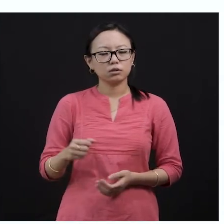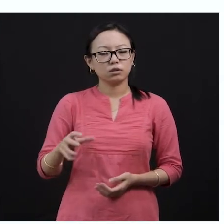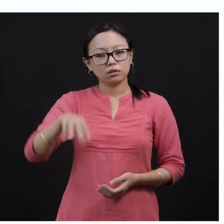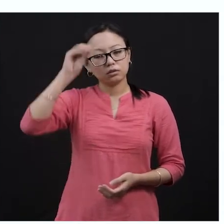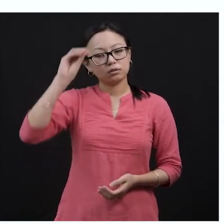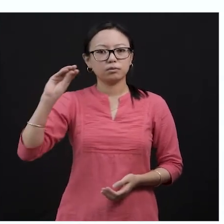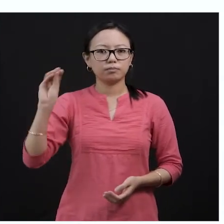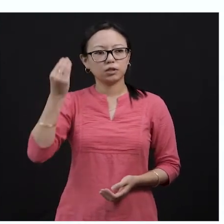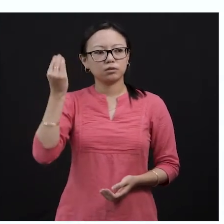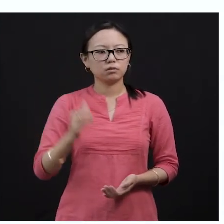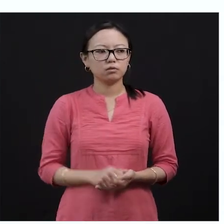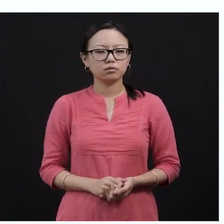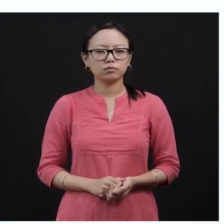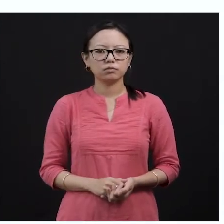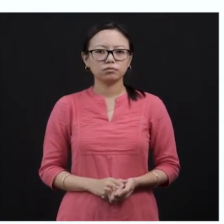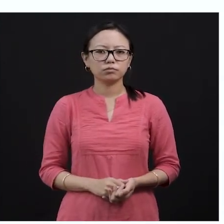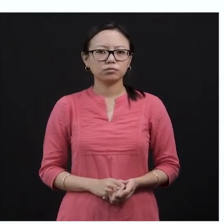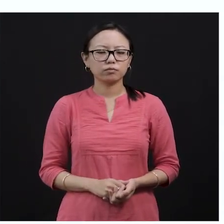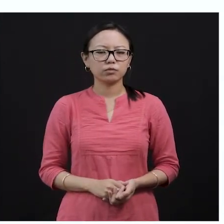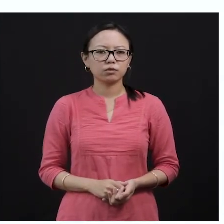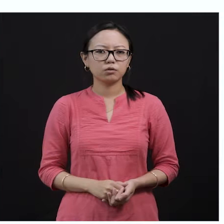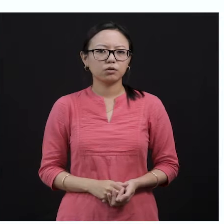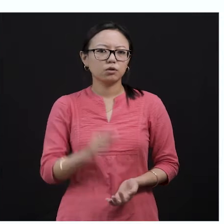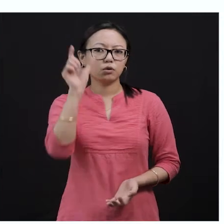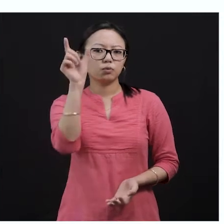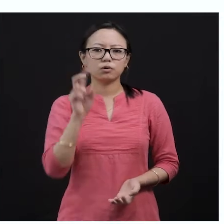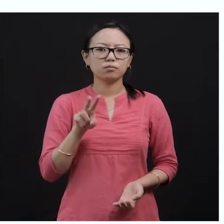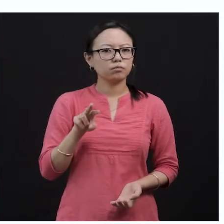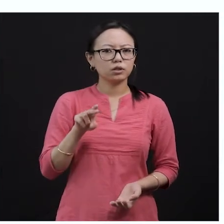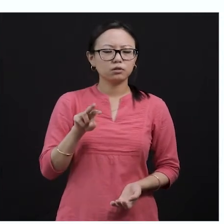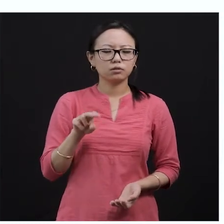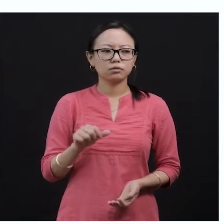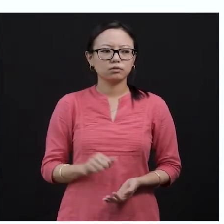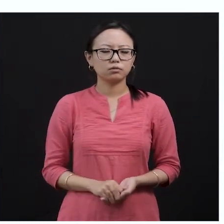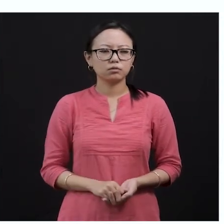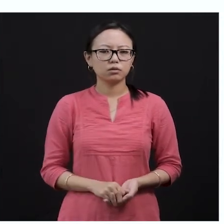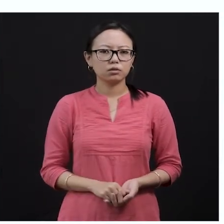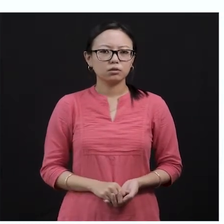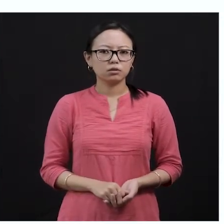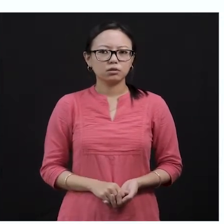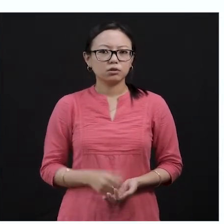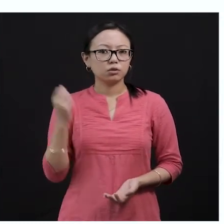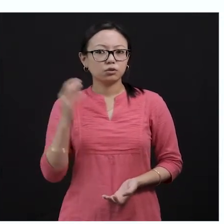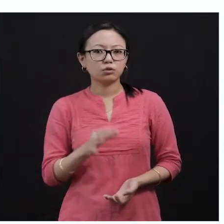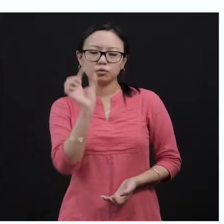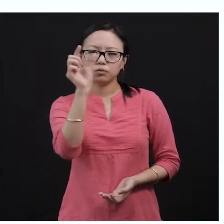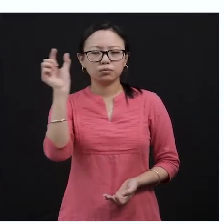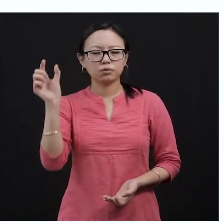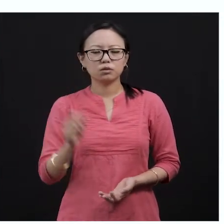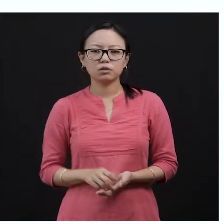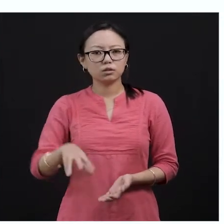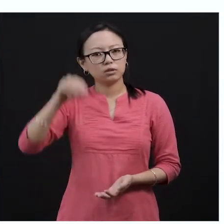Some word meanings, as usual, we have always been learning about word meanings, right? We are also going to learn about some new words again,